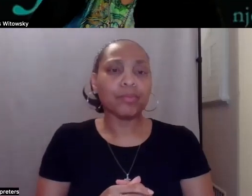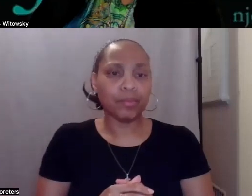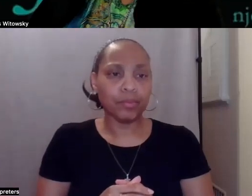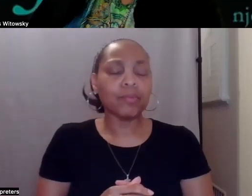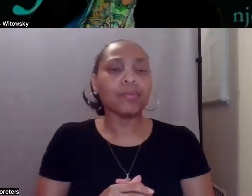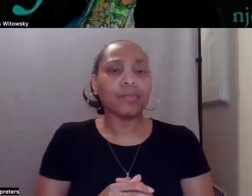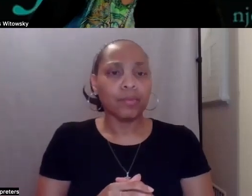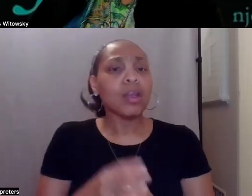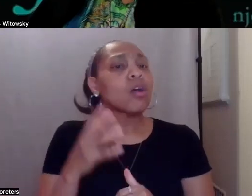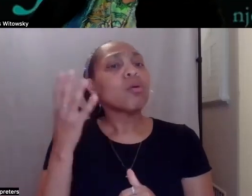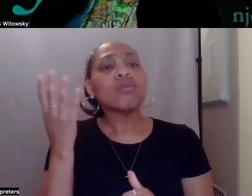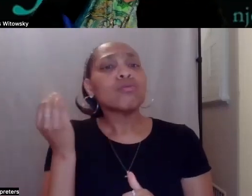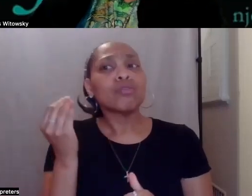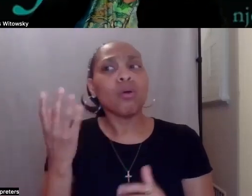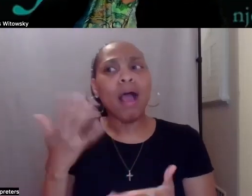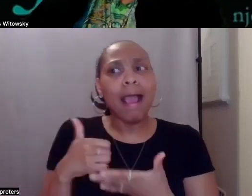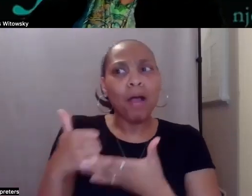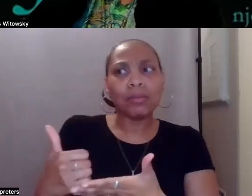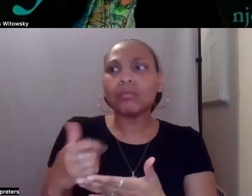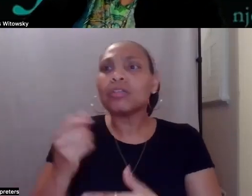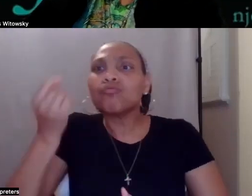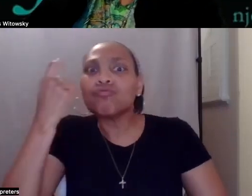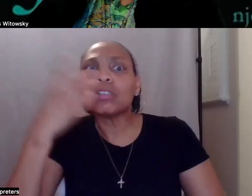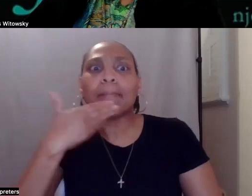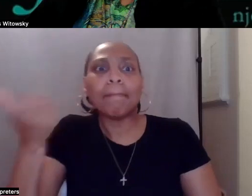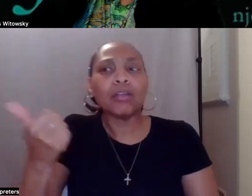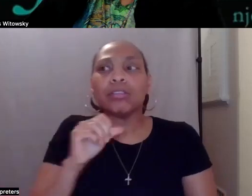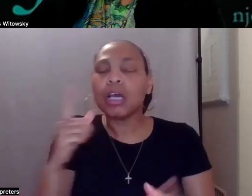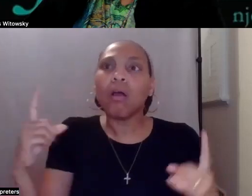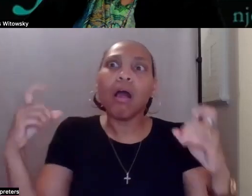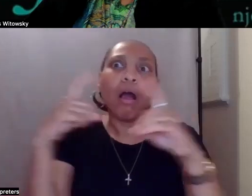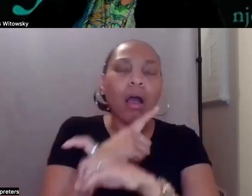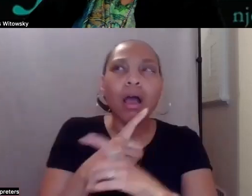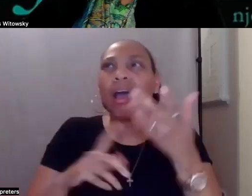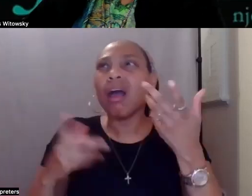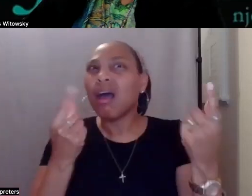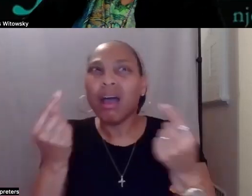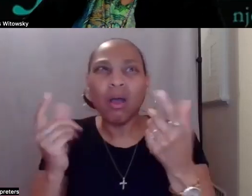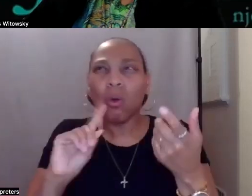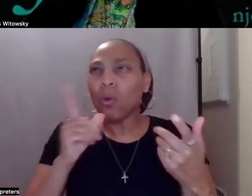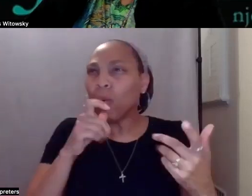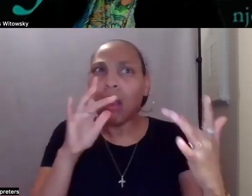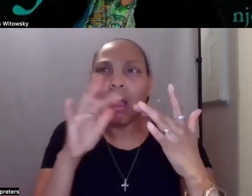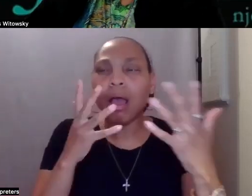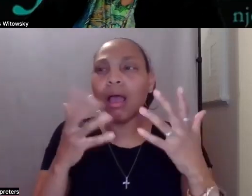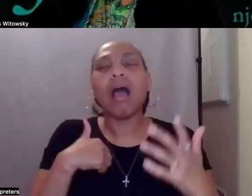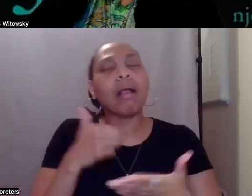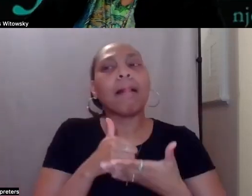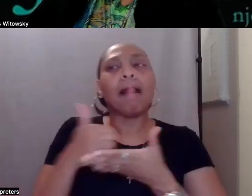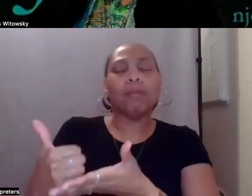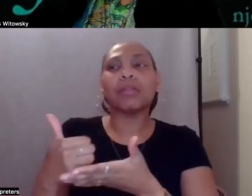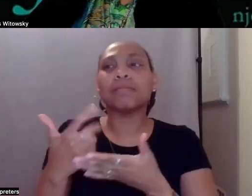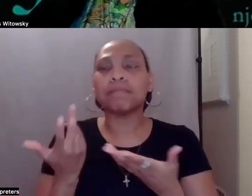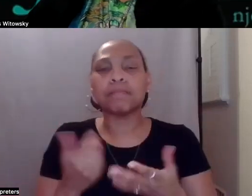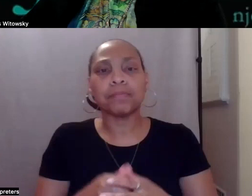so complicated. And we can meet an end goal. I also was able to do